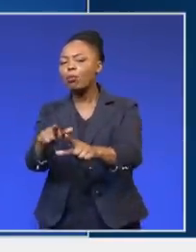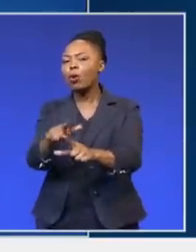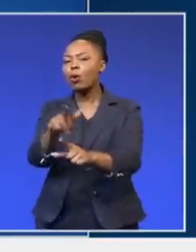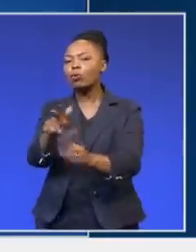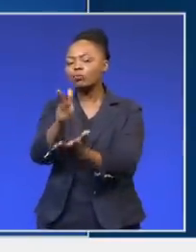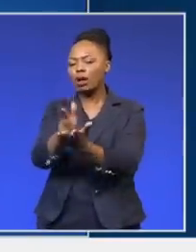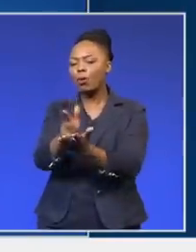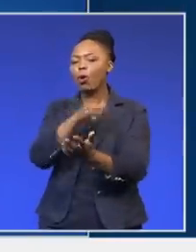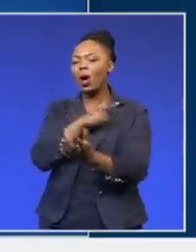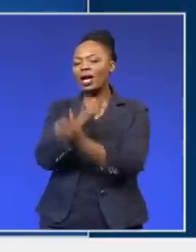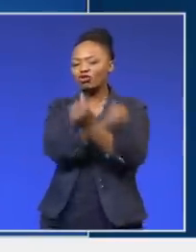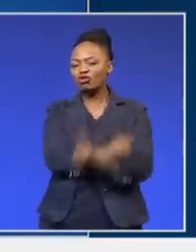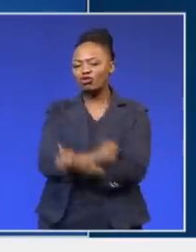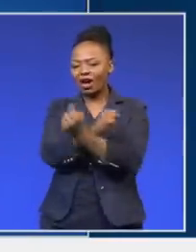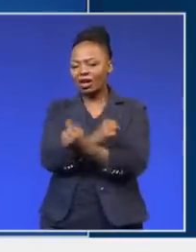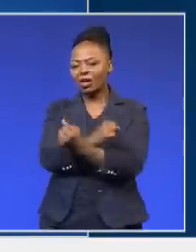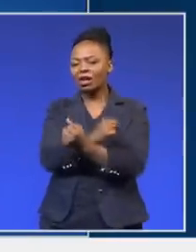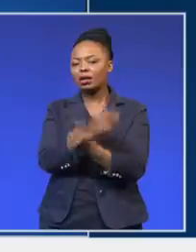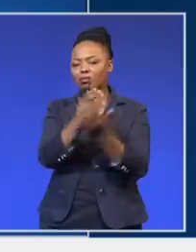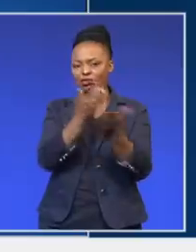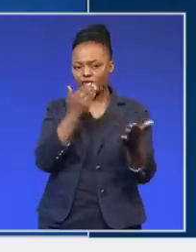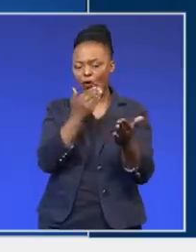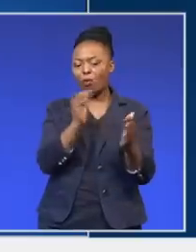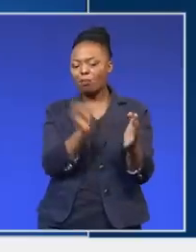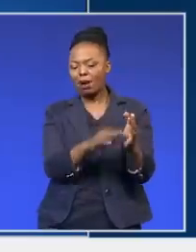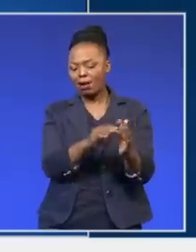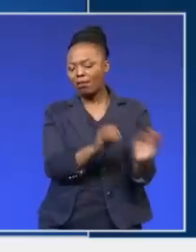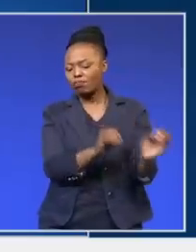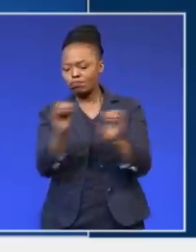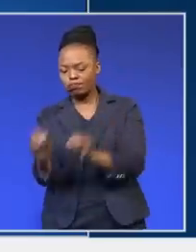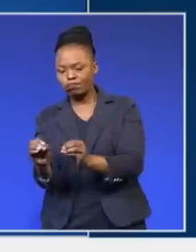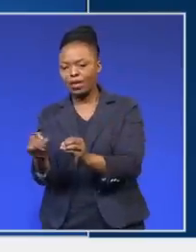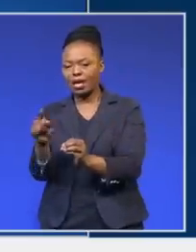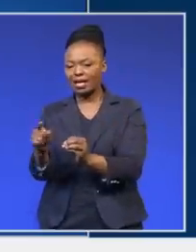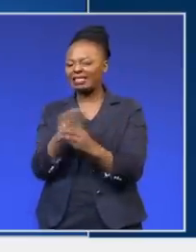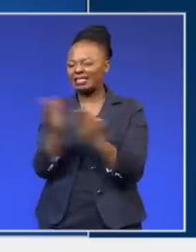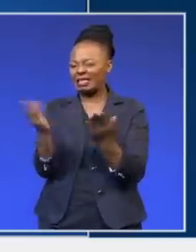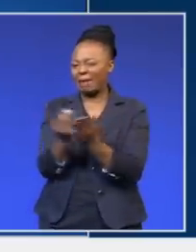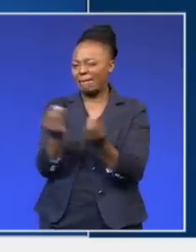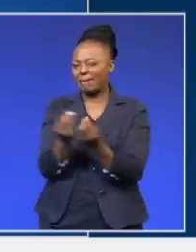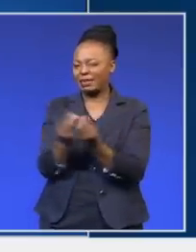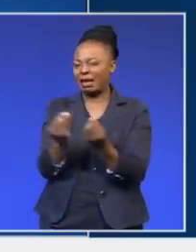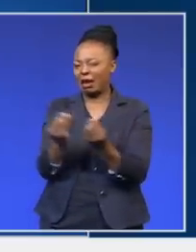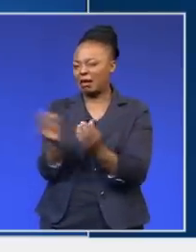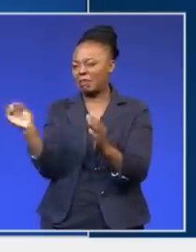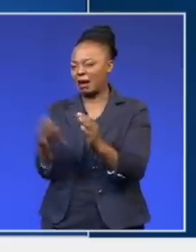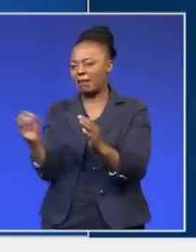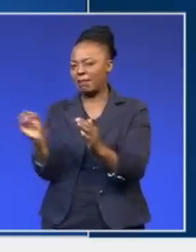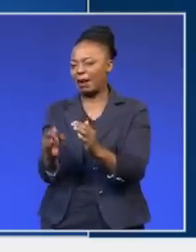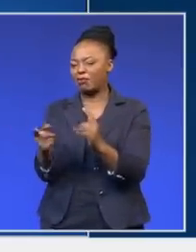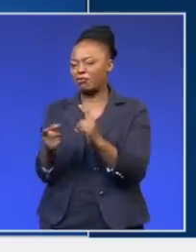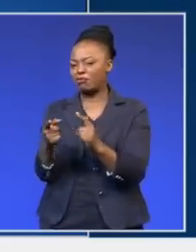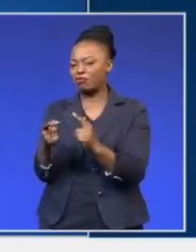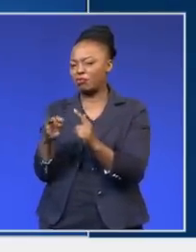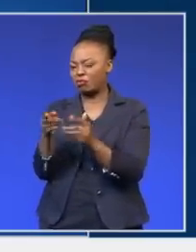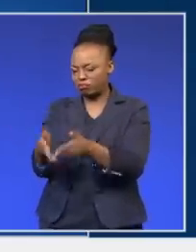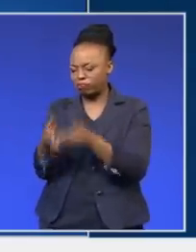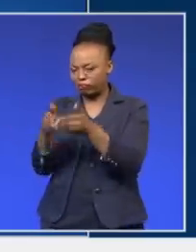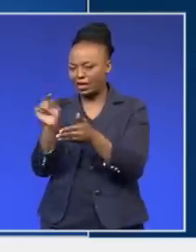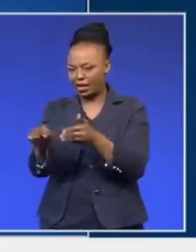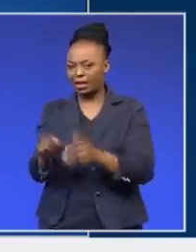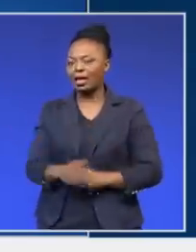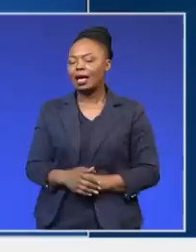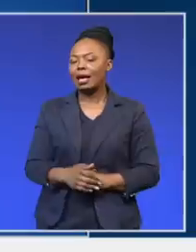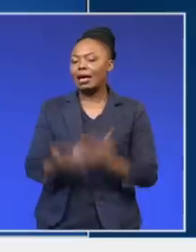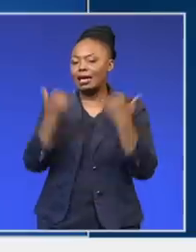already left by that stage. So, something was going on and something was being loaded onto the vessel. And the fact that they have now said